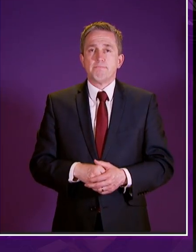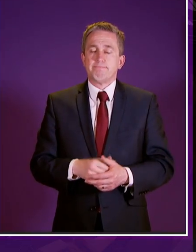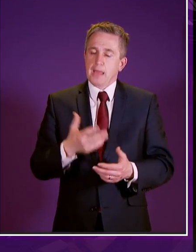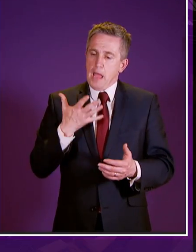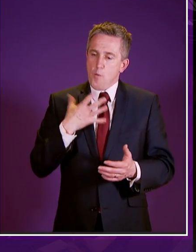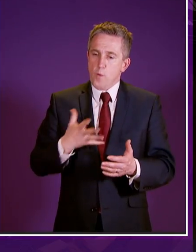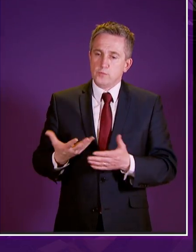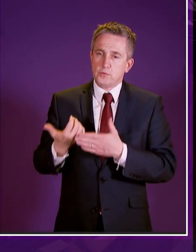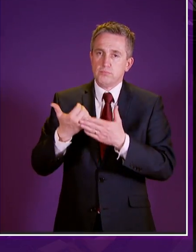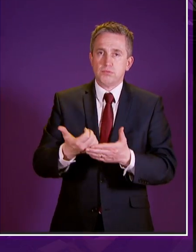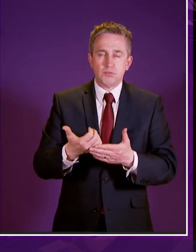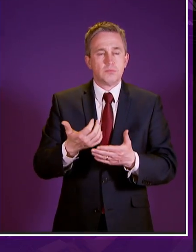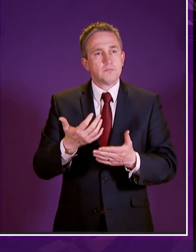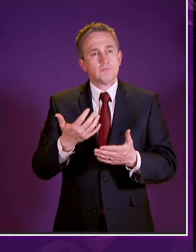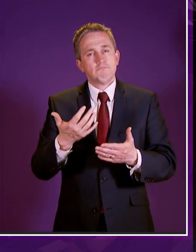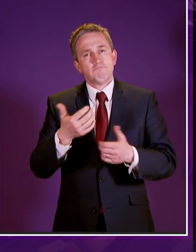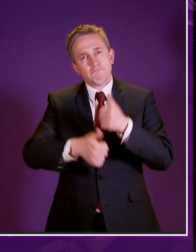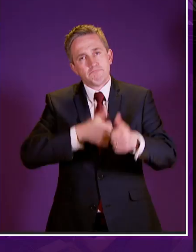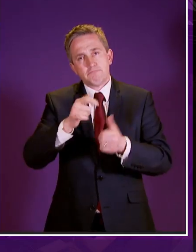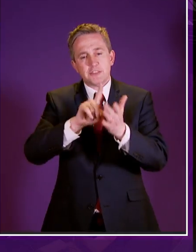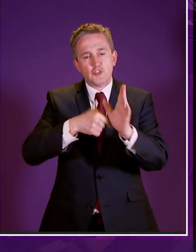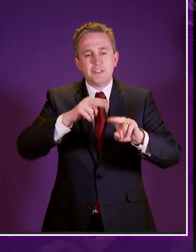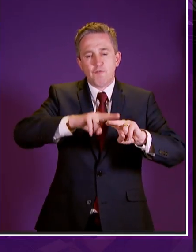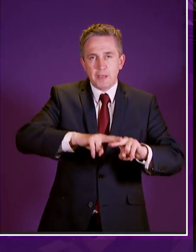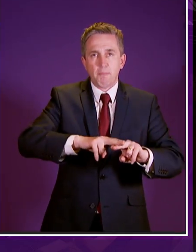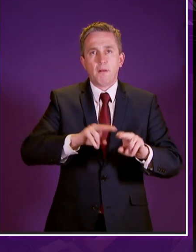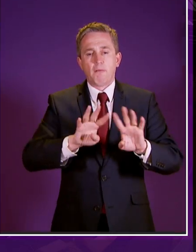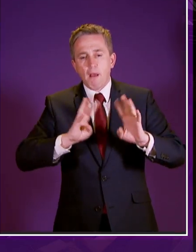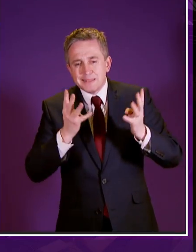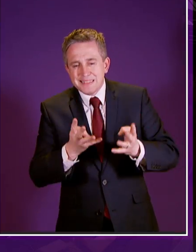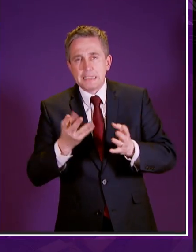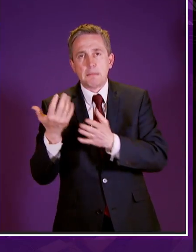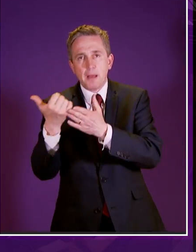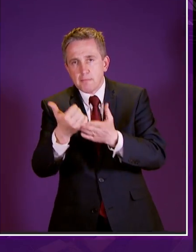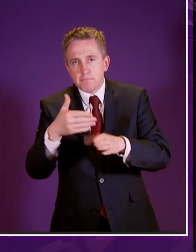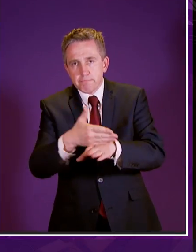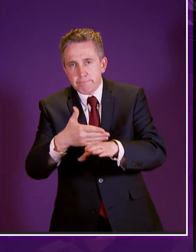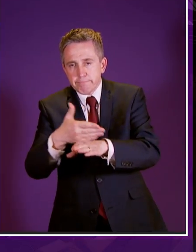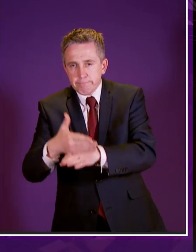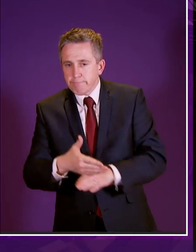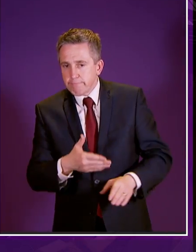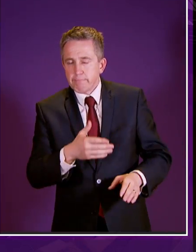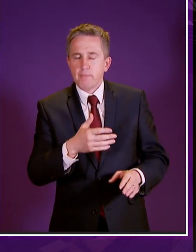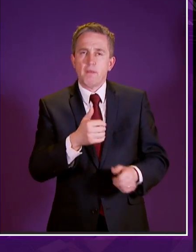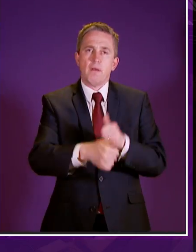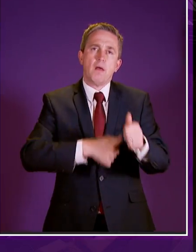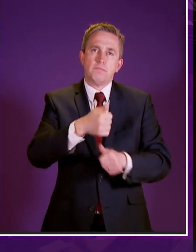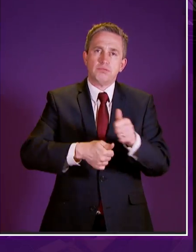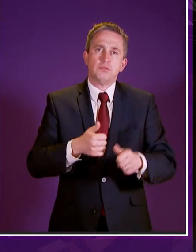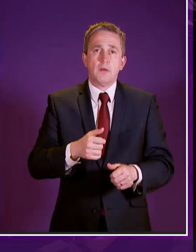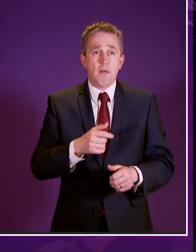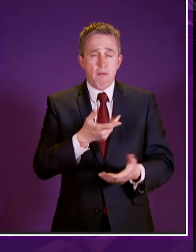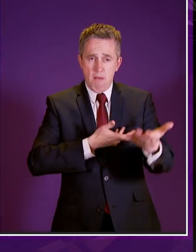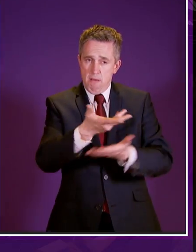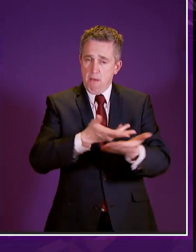universal acclaim to the work of jean freeman uh her ministerial team and her special advisors i think uh she has conducted her